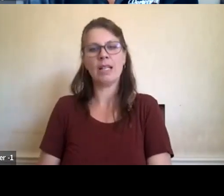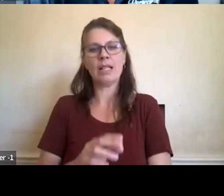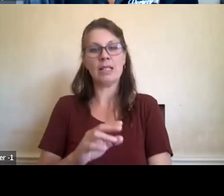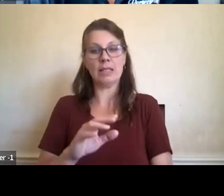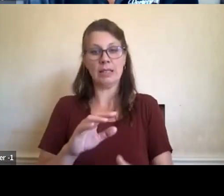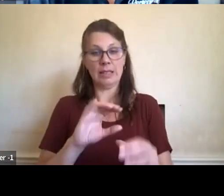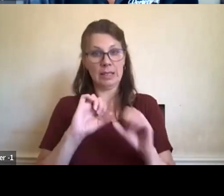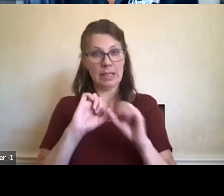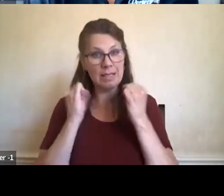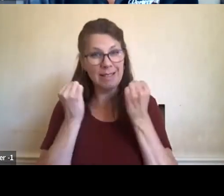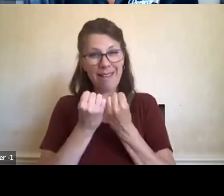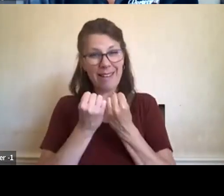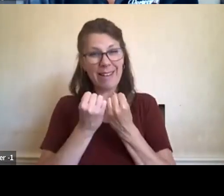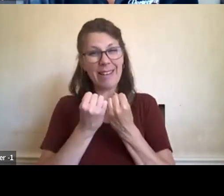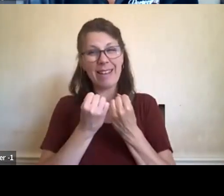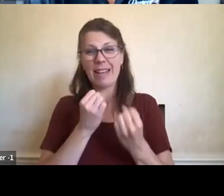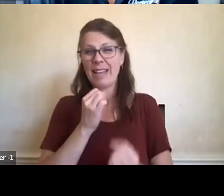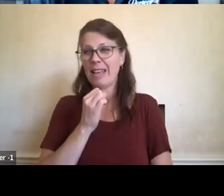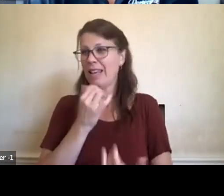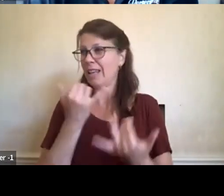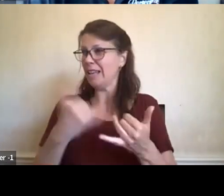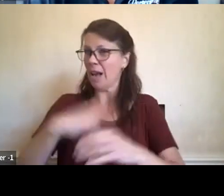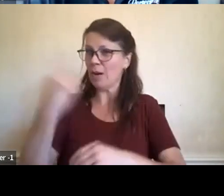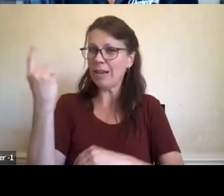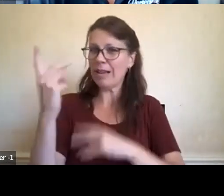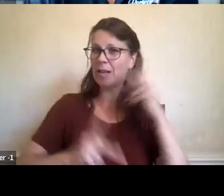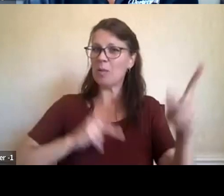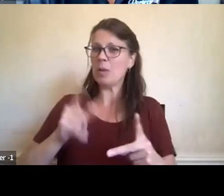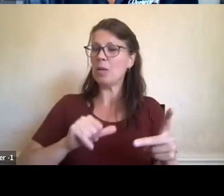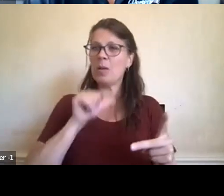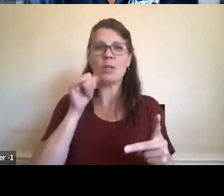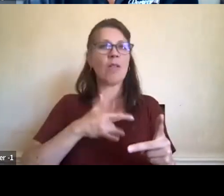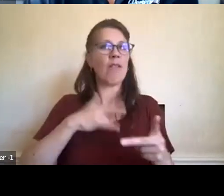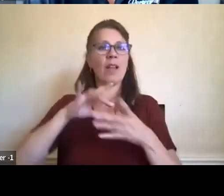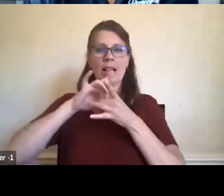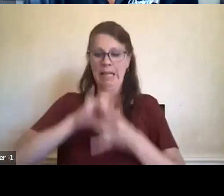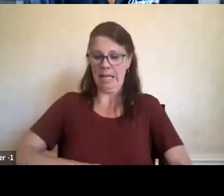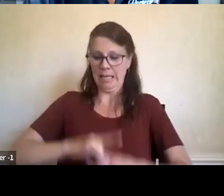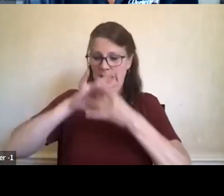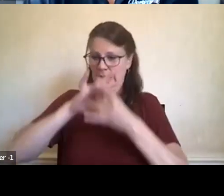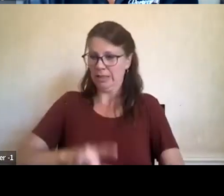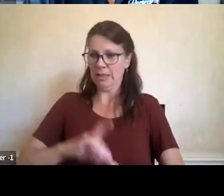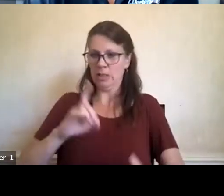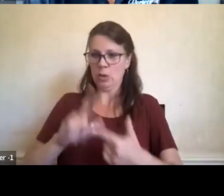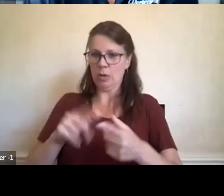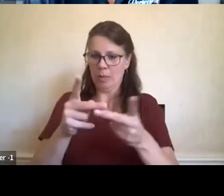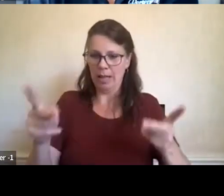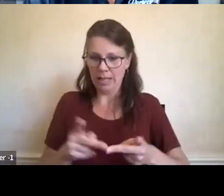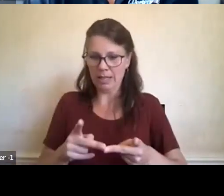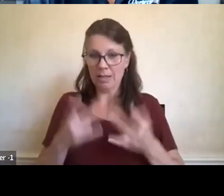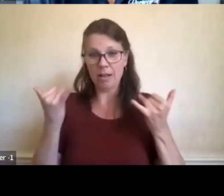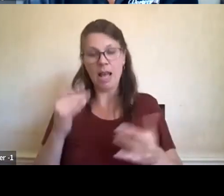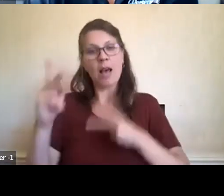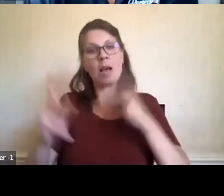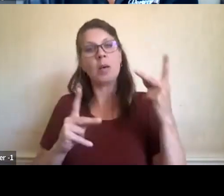we're not connected to place. And if all our value is about is making money, then